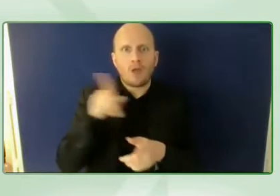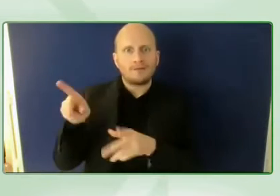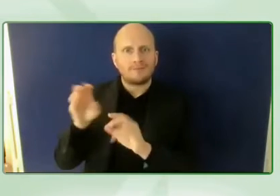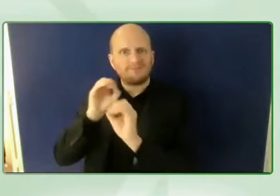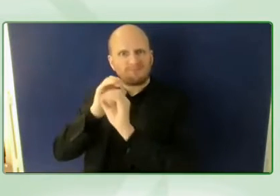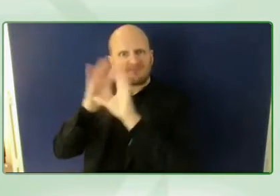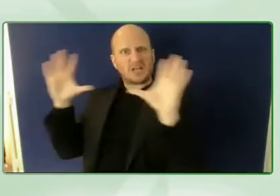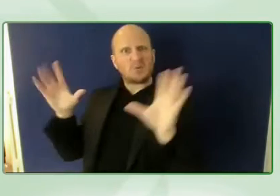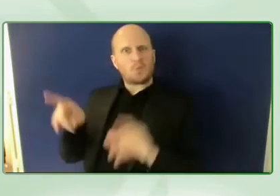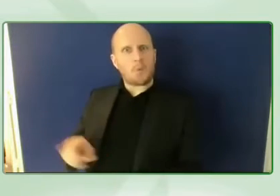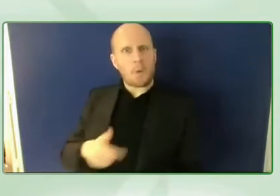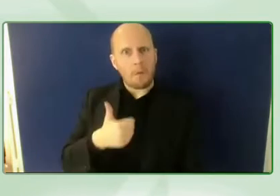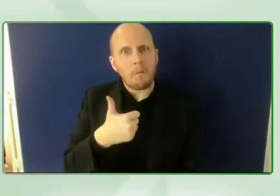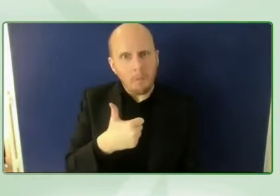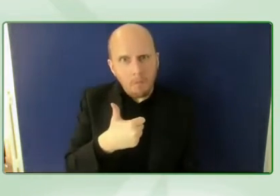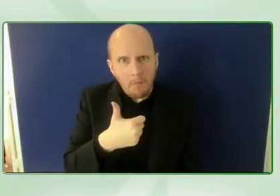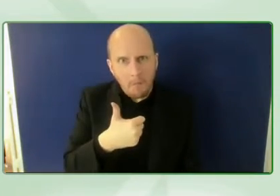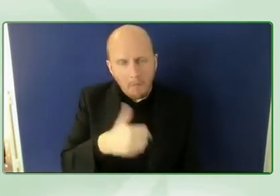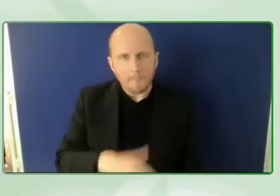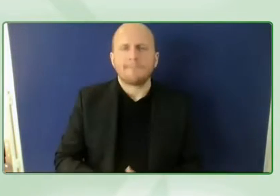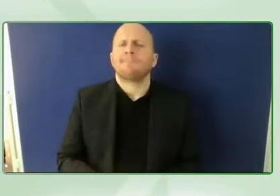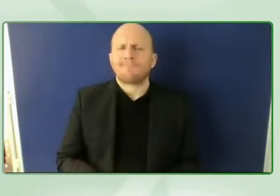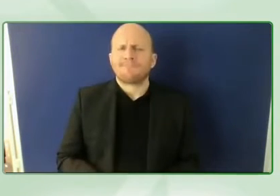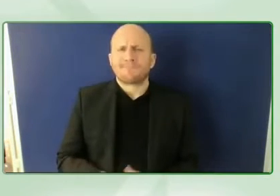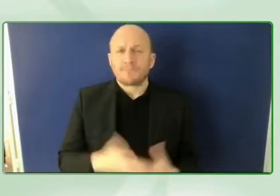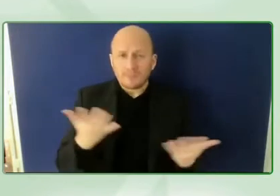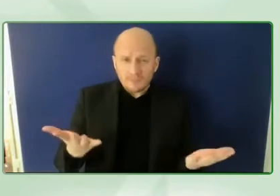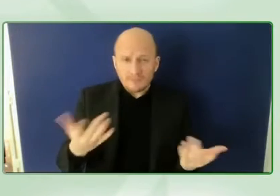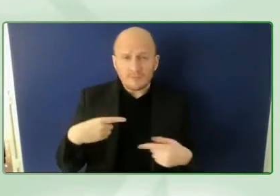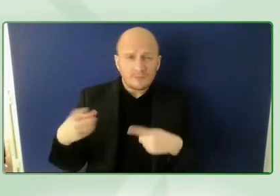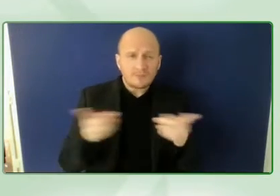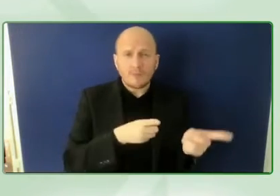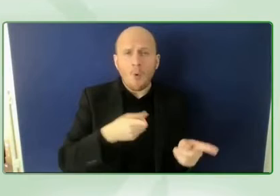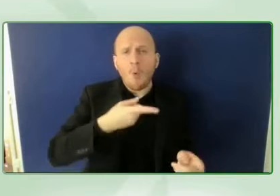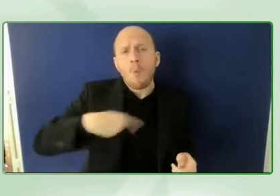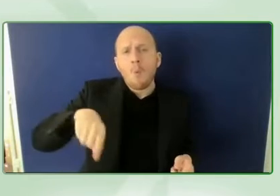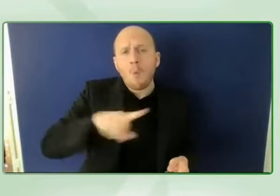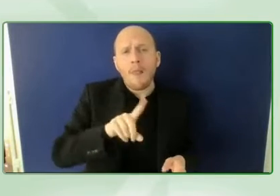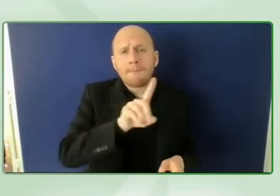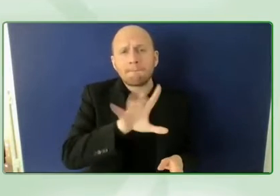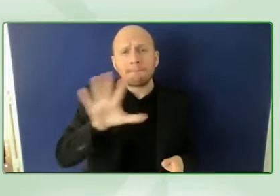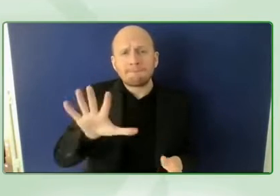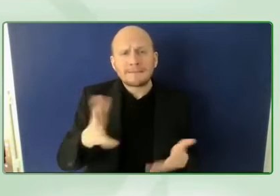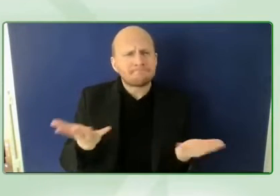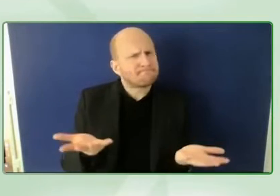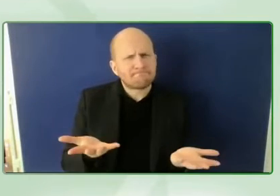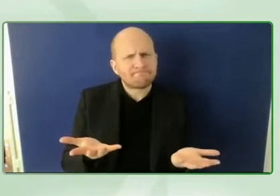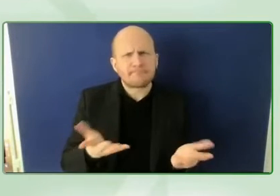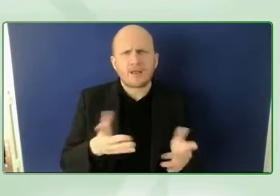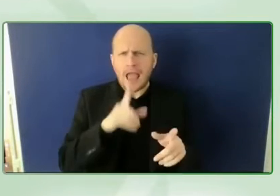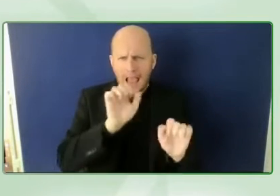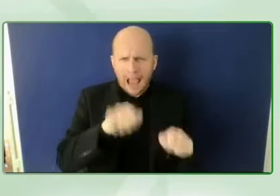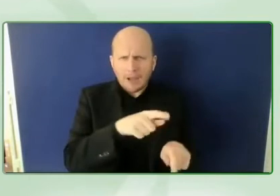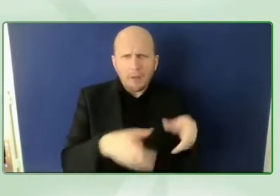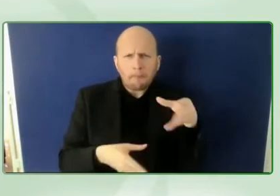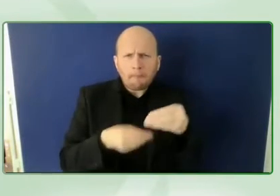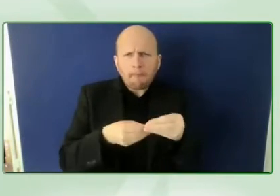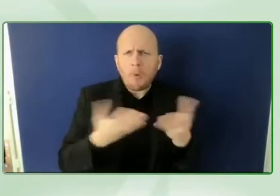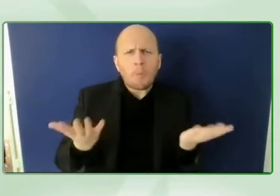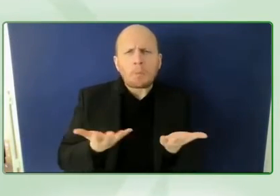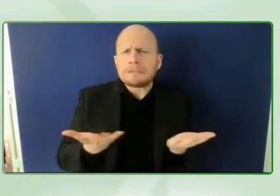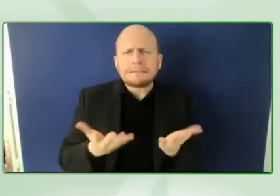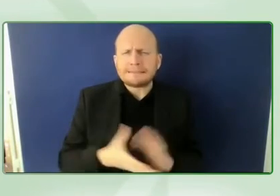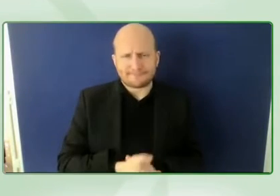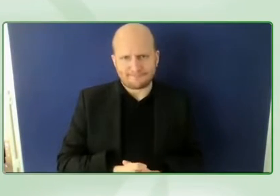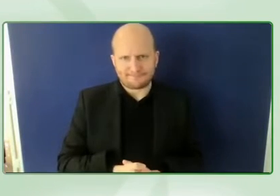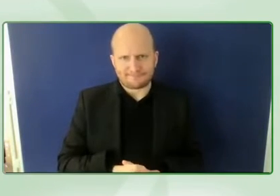fireside talk um but perhaps back to we the 15 so in a nutshell what are we talking about yeah i'd say in a nutshell we